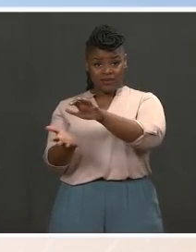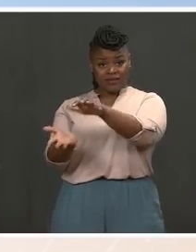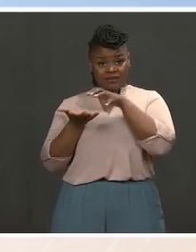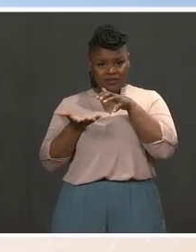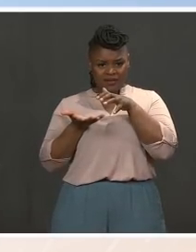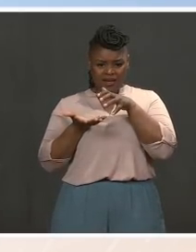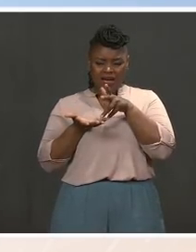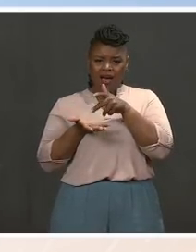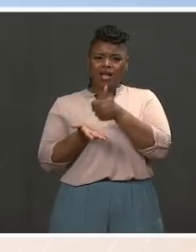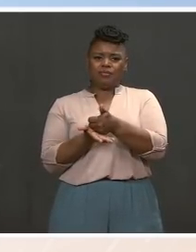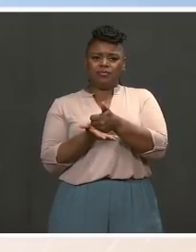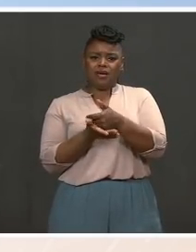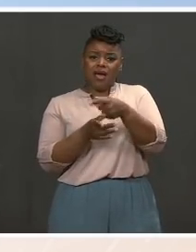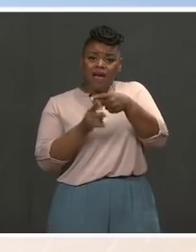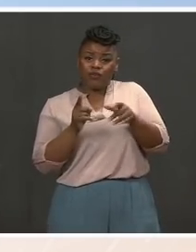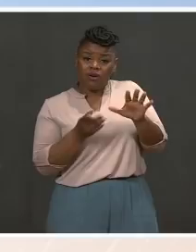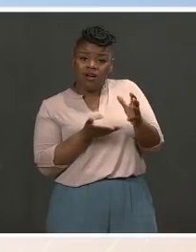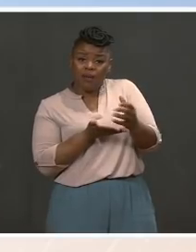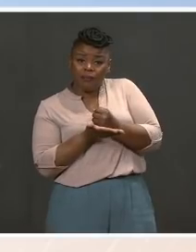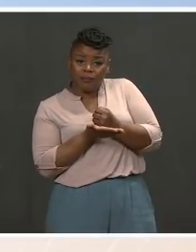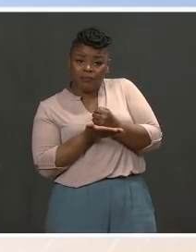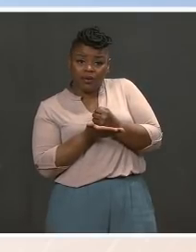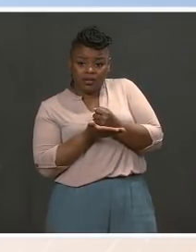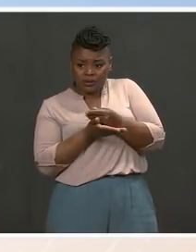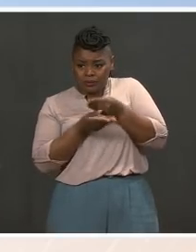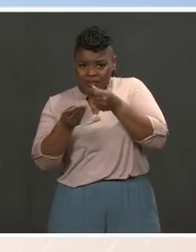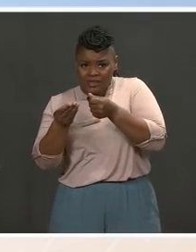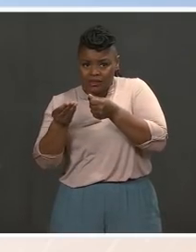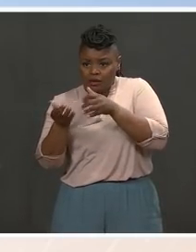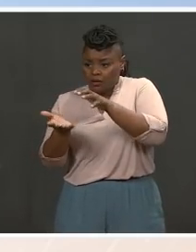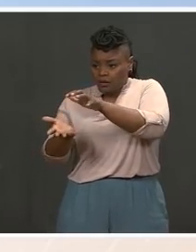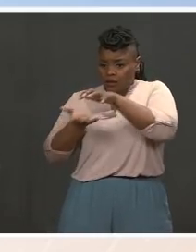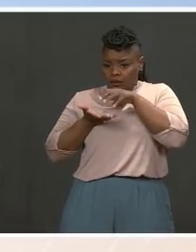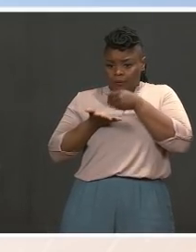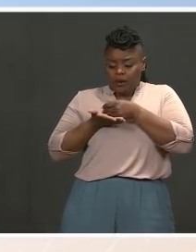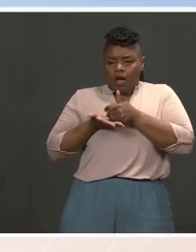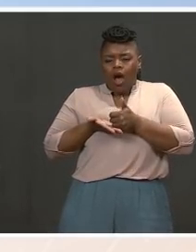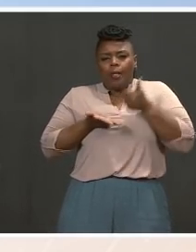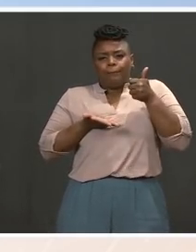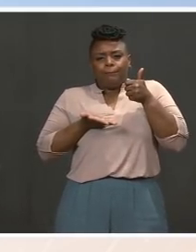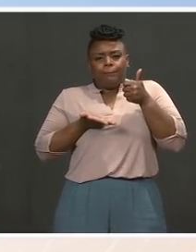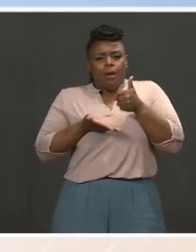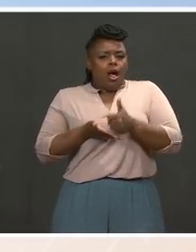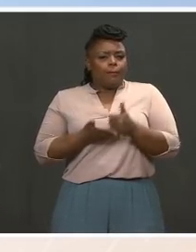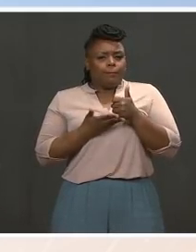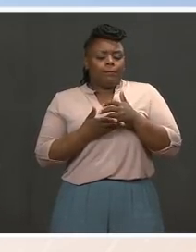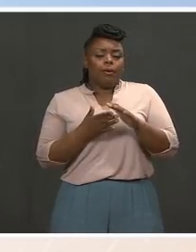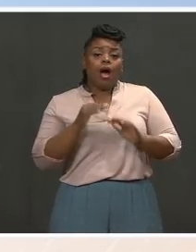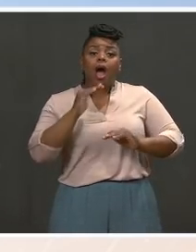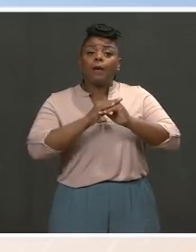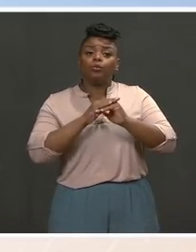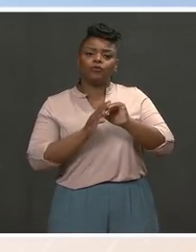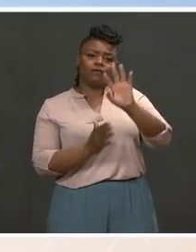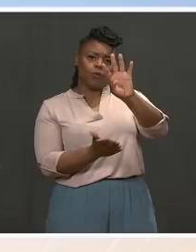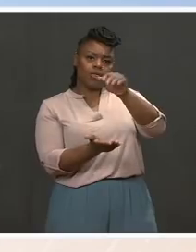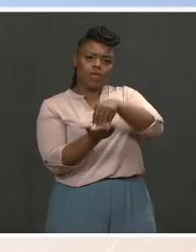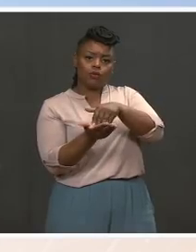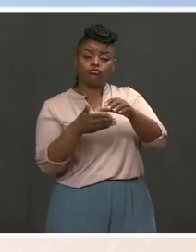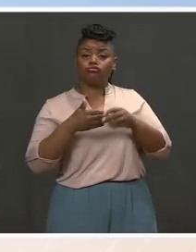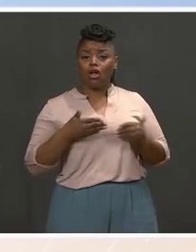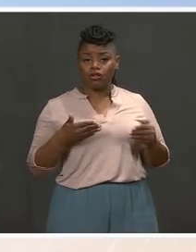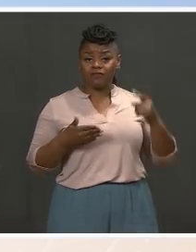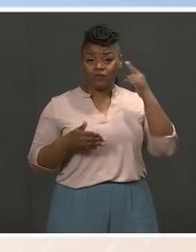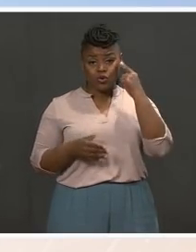under age 13, so they can receive a total of up to $4,000 for one child or up to $8,000 for two or more children.